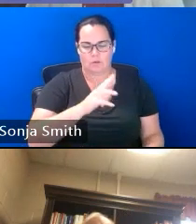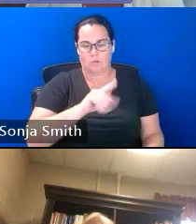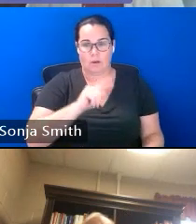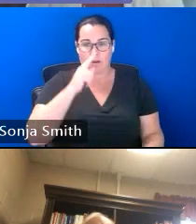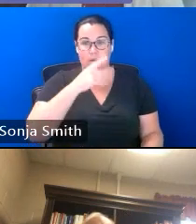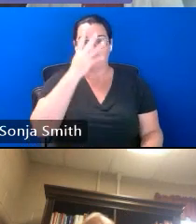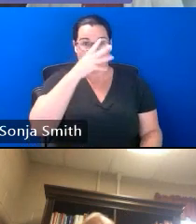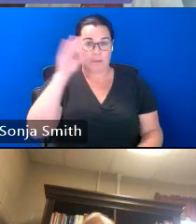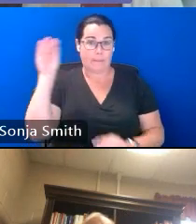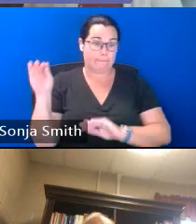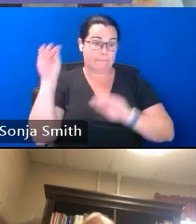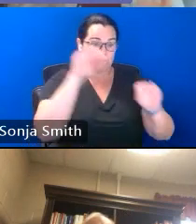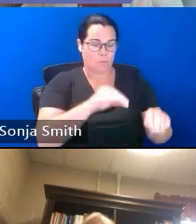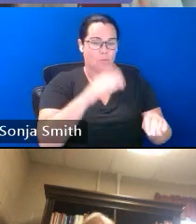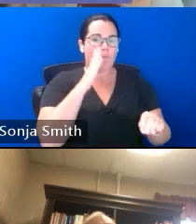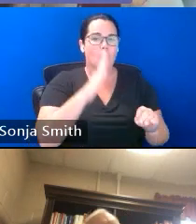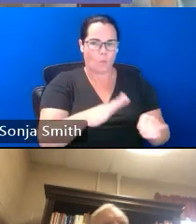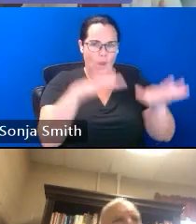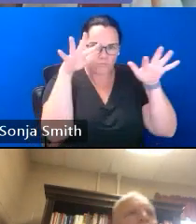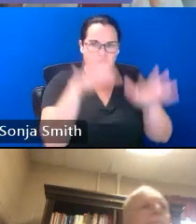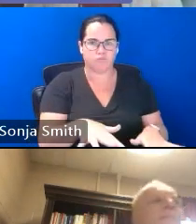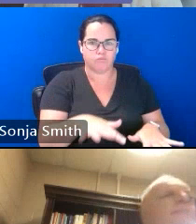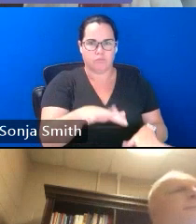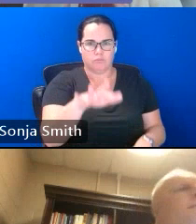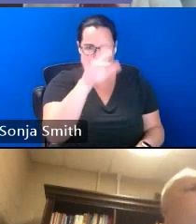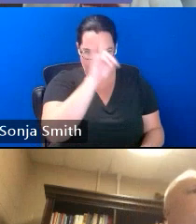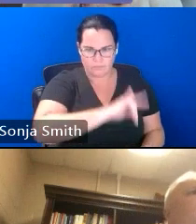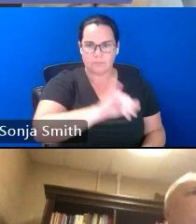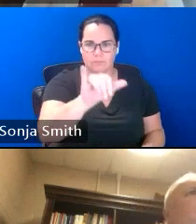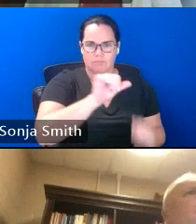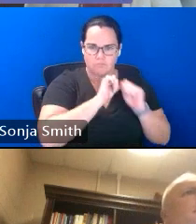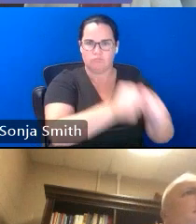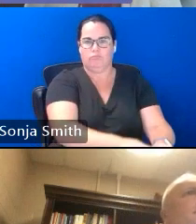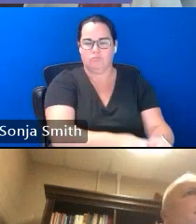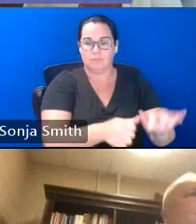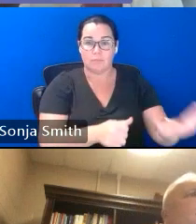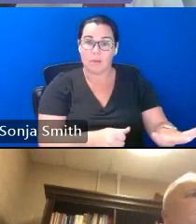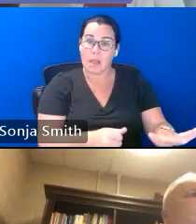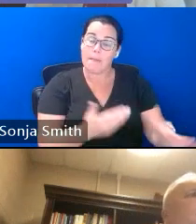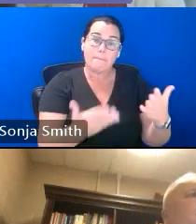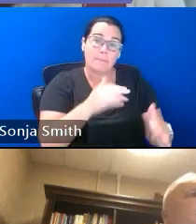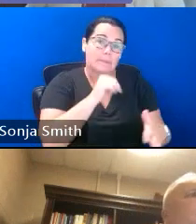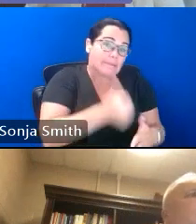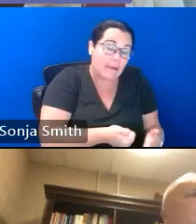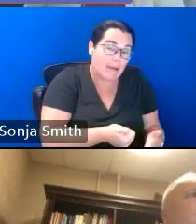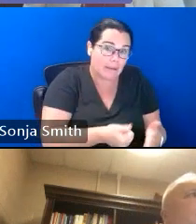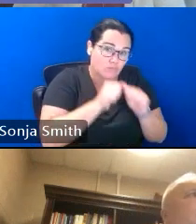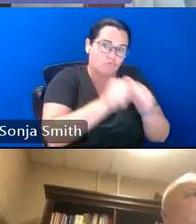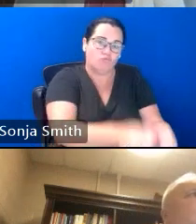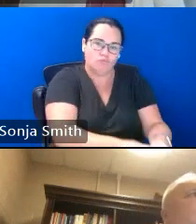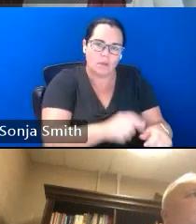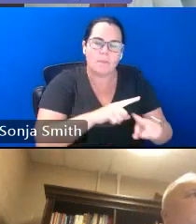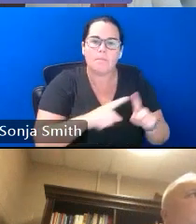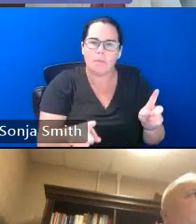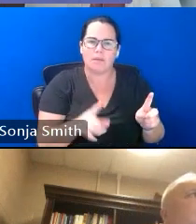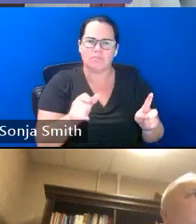plans to stay permanently sometimes of course we know that may not happen they may not stay permanently but that's the plan